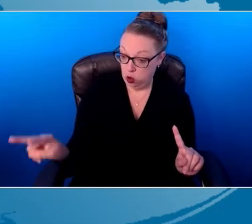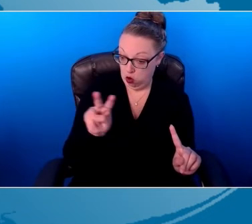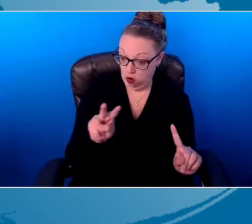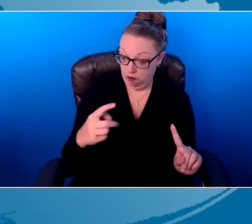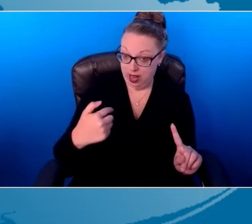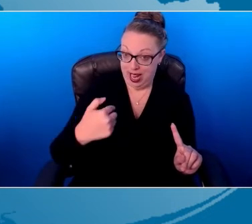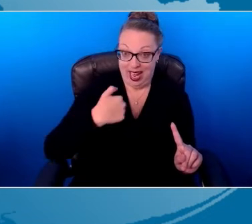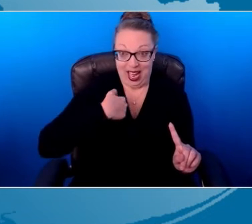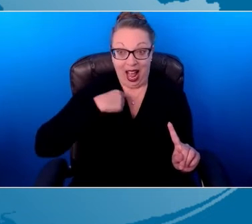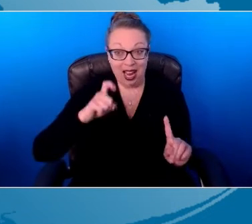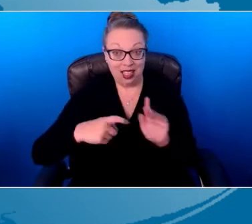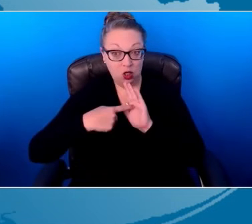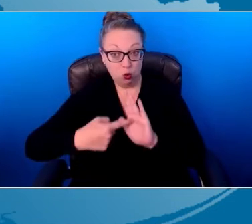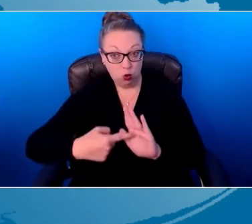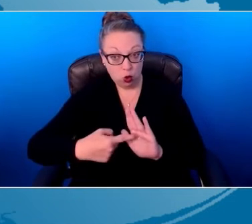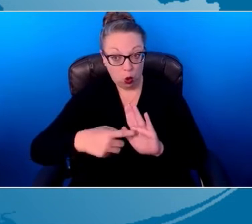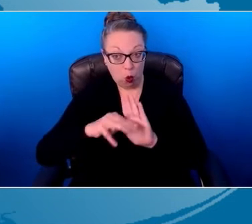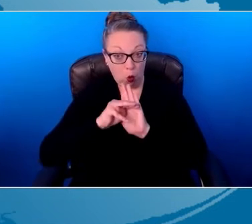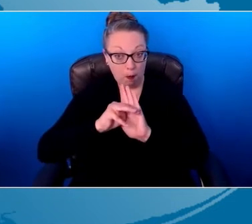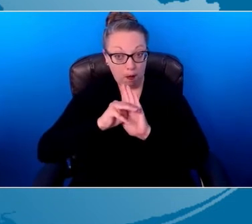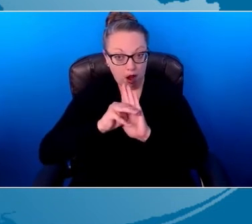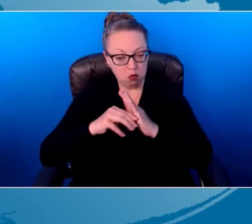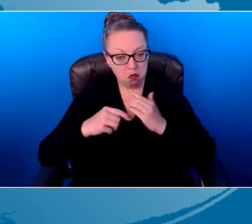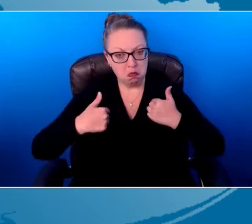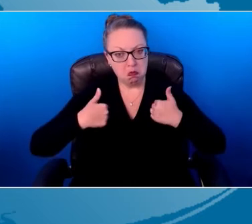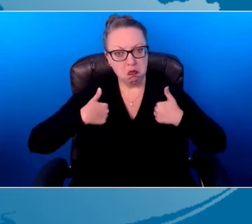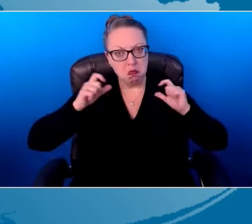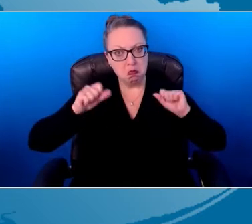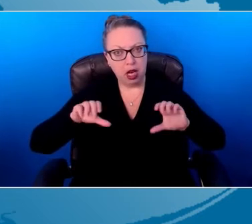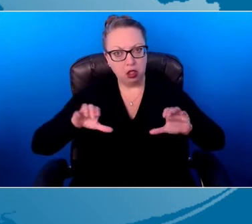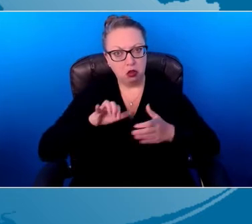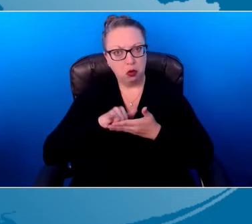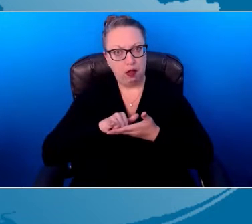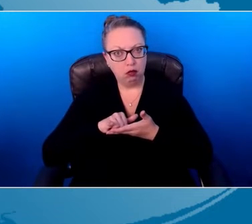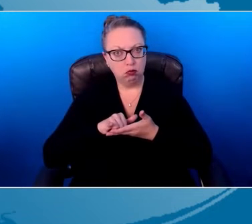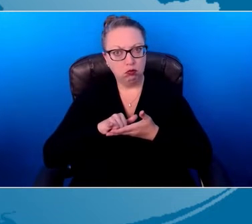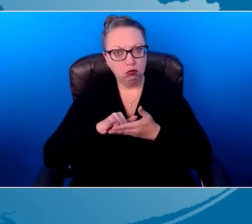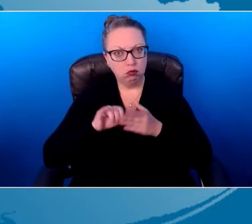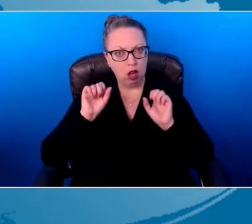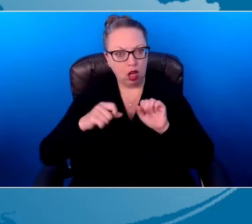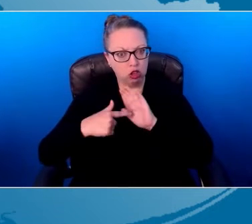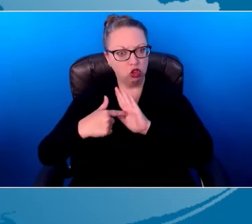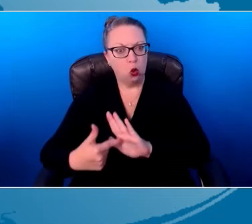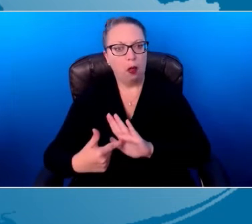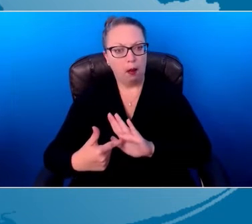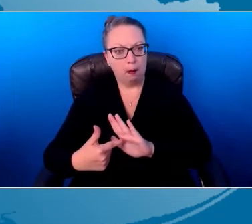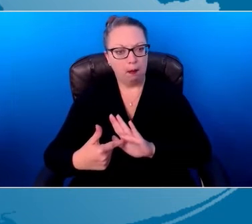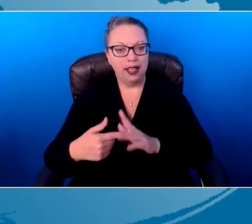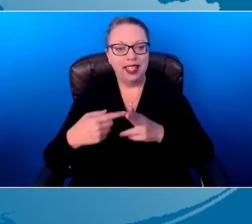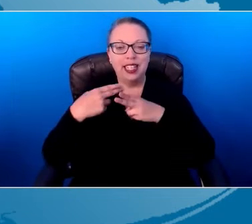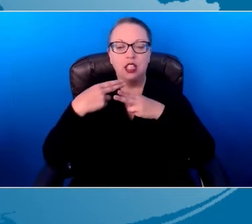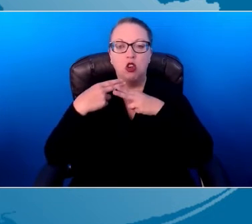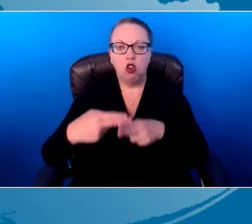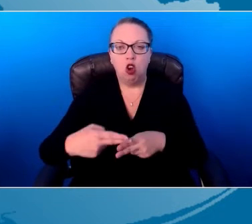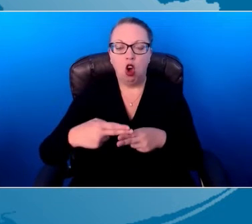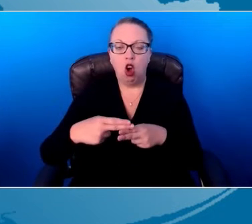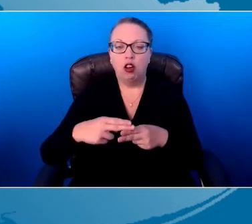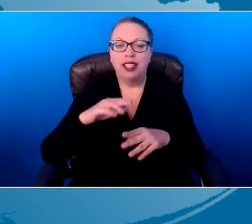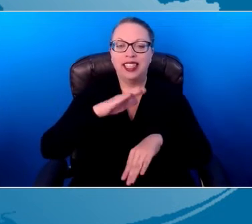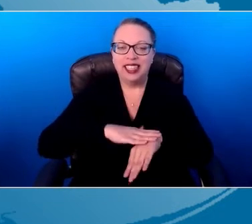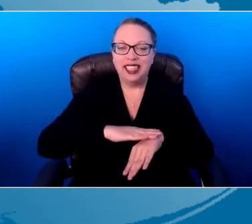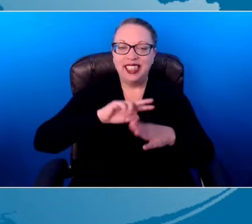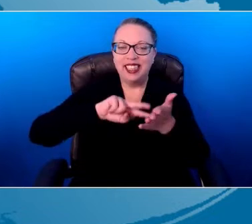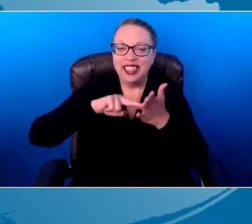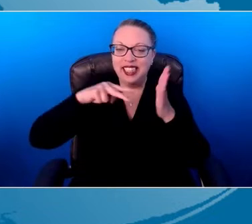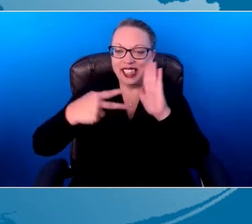model, I can do that. I can show them what to do as a part of coaching. We call it, but we call it intentional modeling.